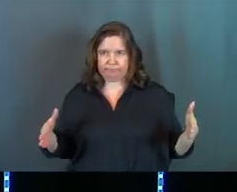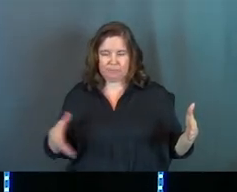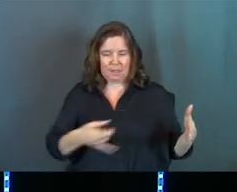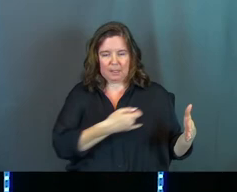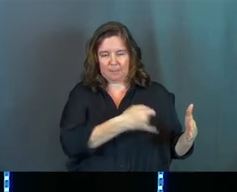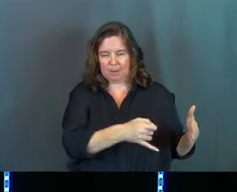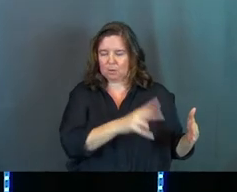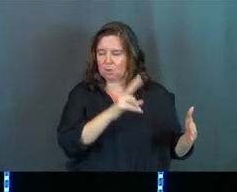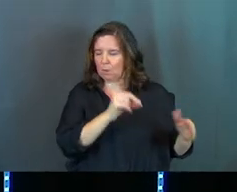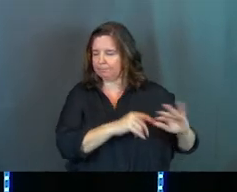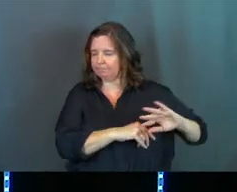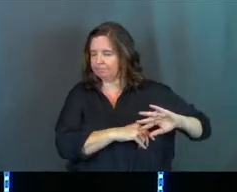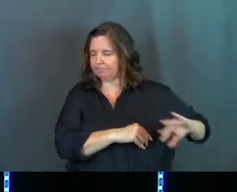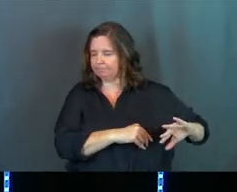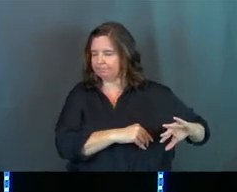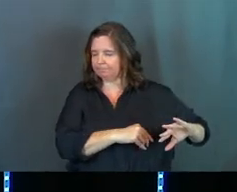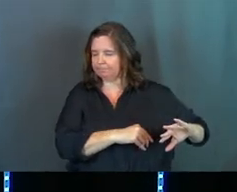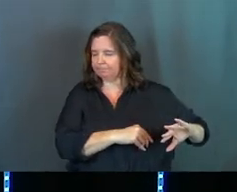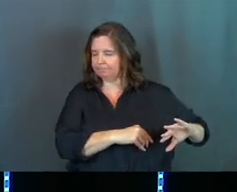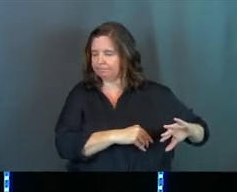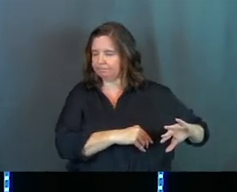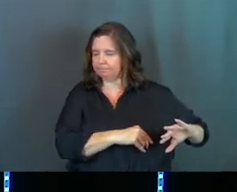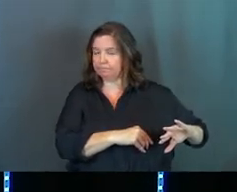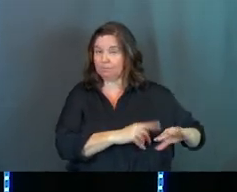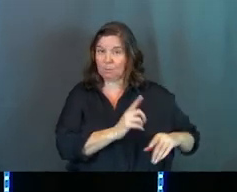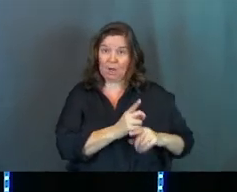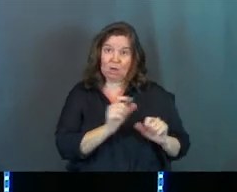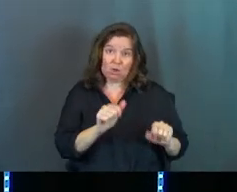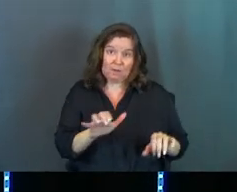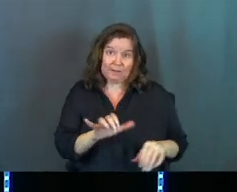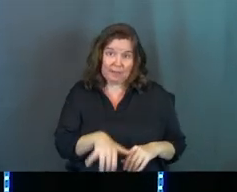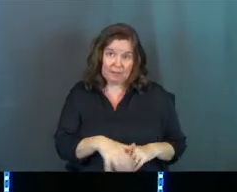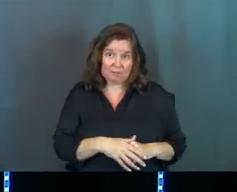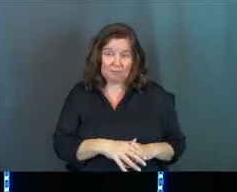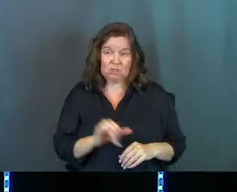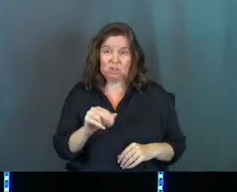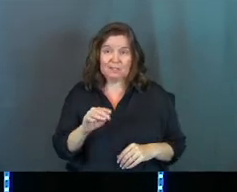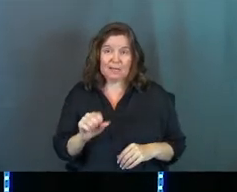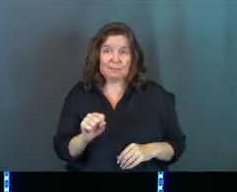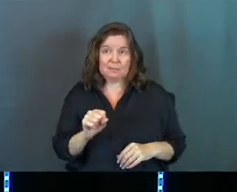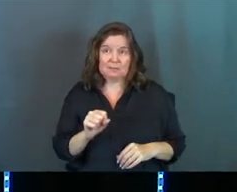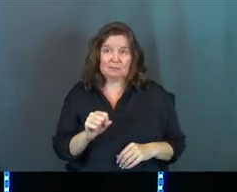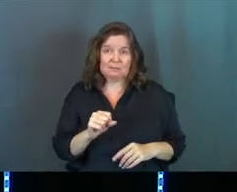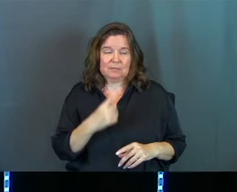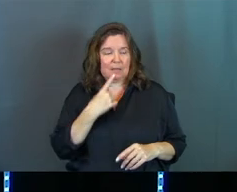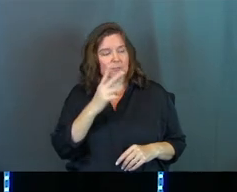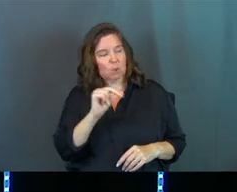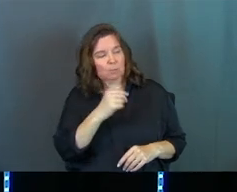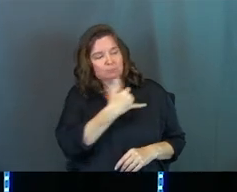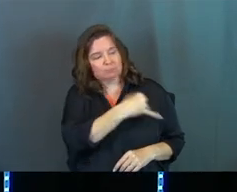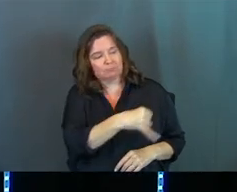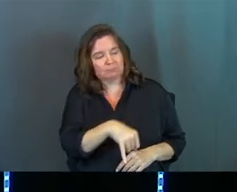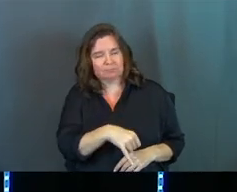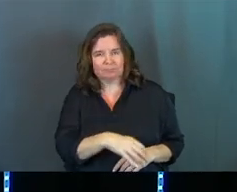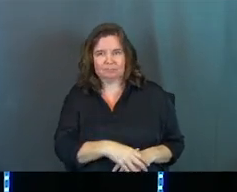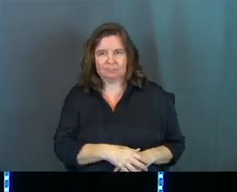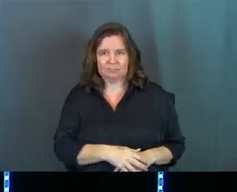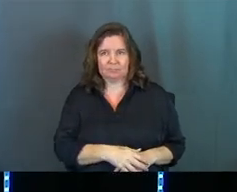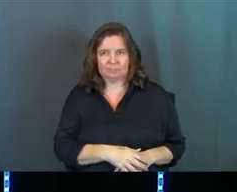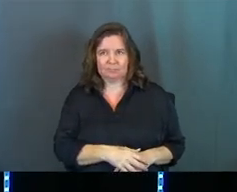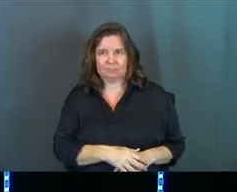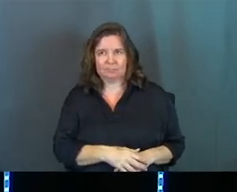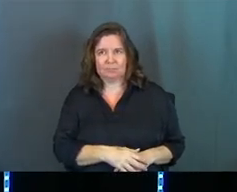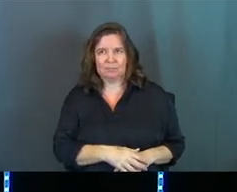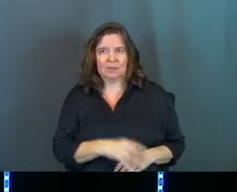Nope, I'm done with that person. Cut him off. Completely gone. Right? Could have done that. Like James isn't, he's just, he's just negative Nancy. You know what mean?